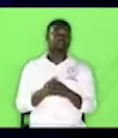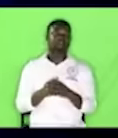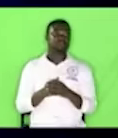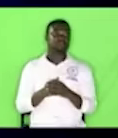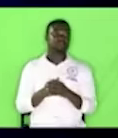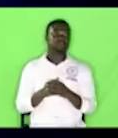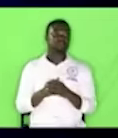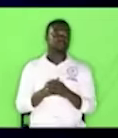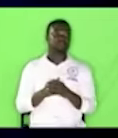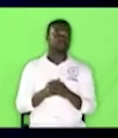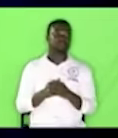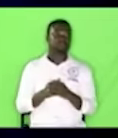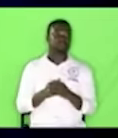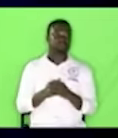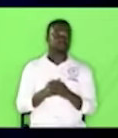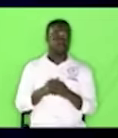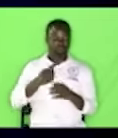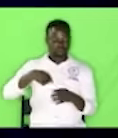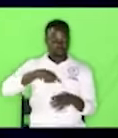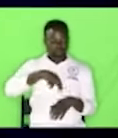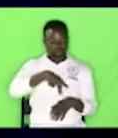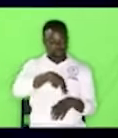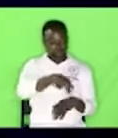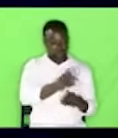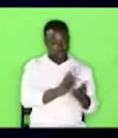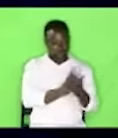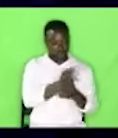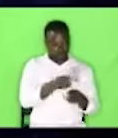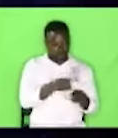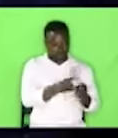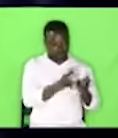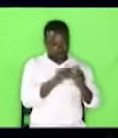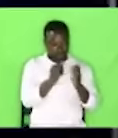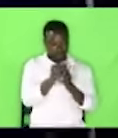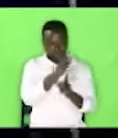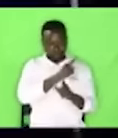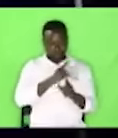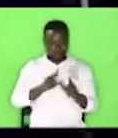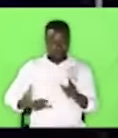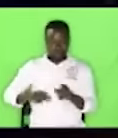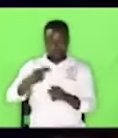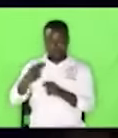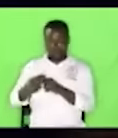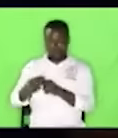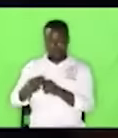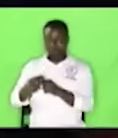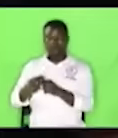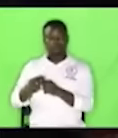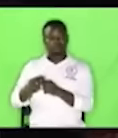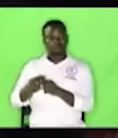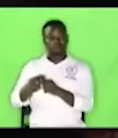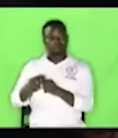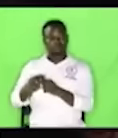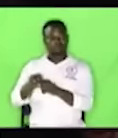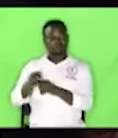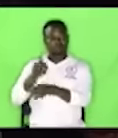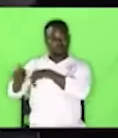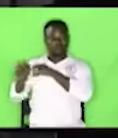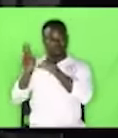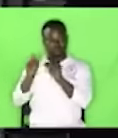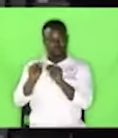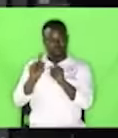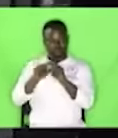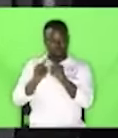He will walk on the right path so that the name of the Lord will not be blasphemed. So God is jealously